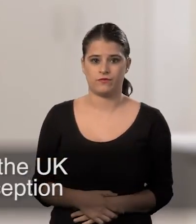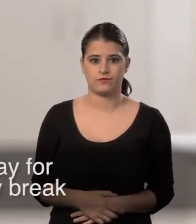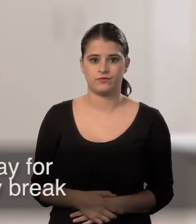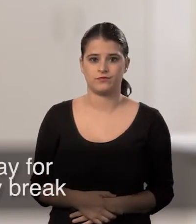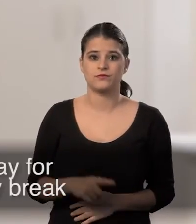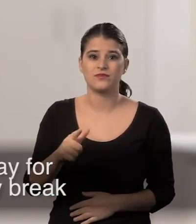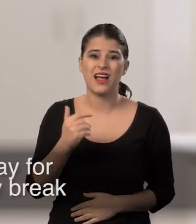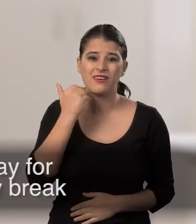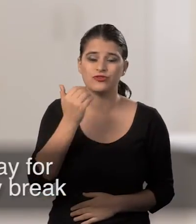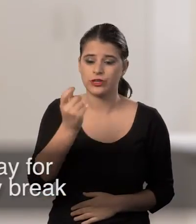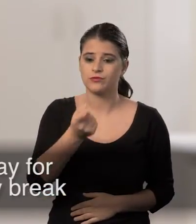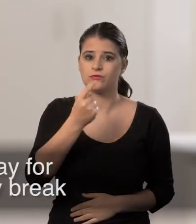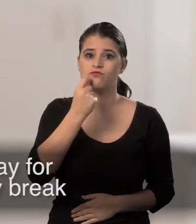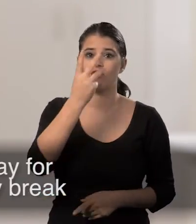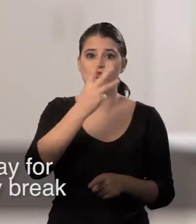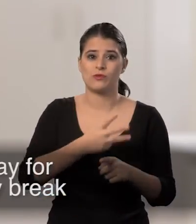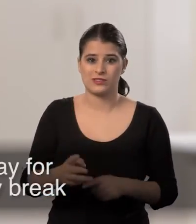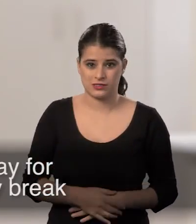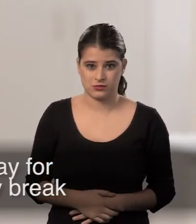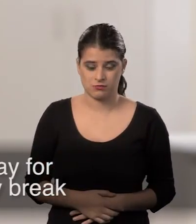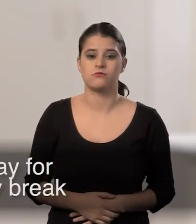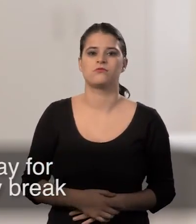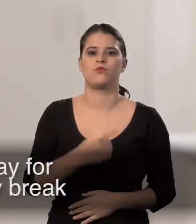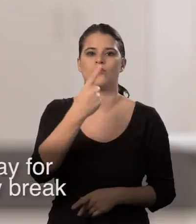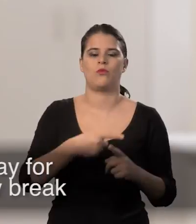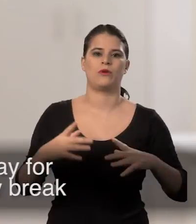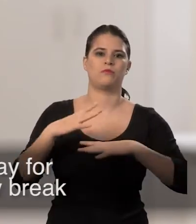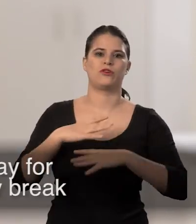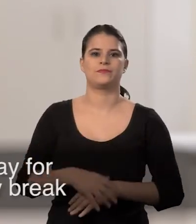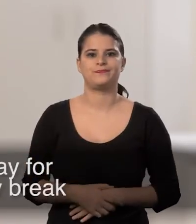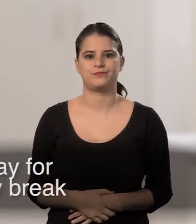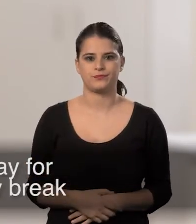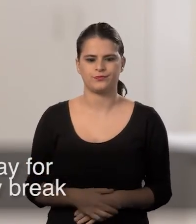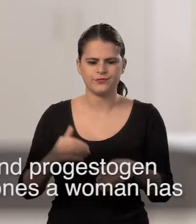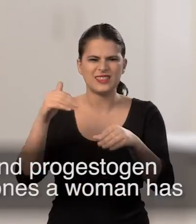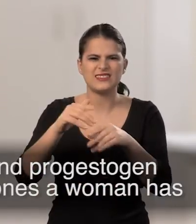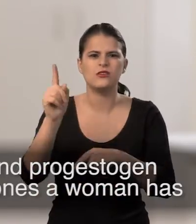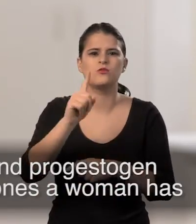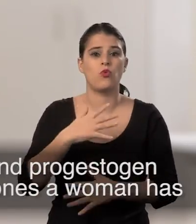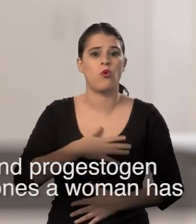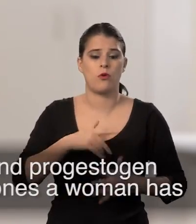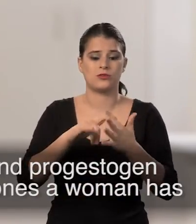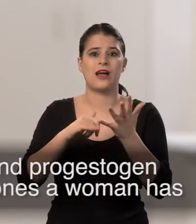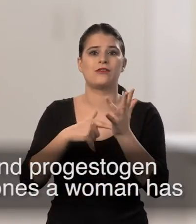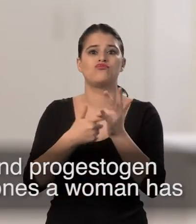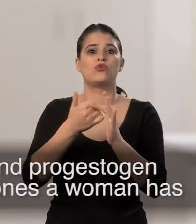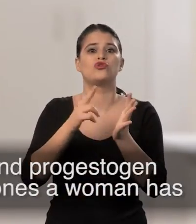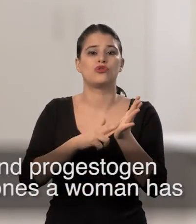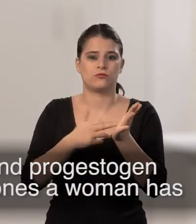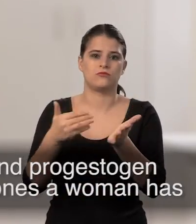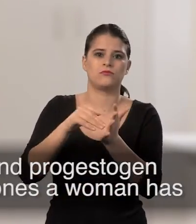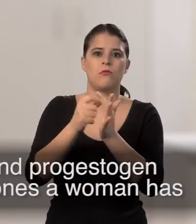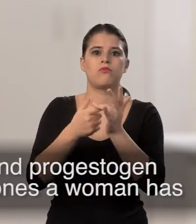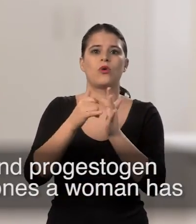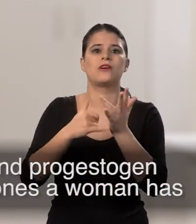These pills are taken every day for three weeks with a seven day break. They contain the hormones oestrogen and